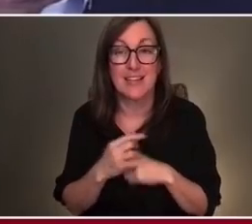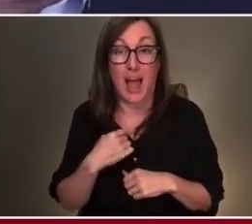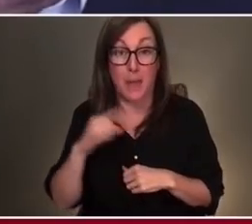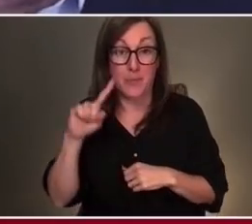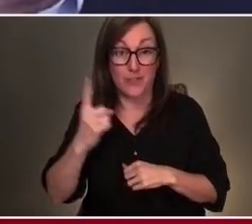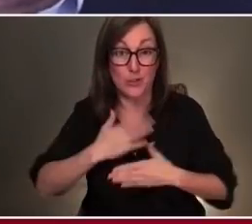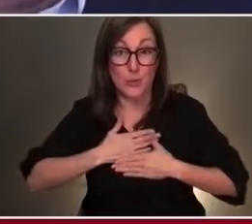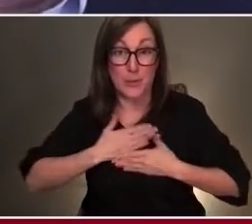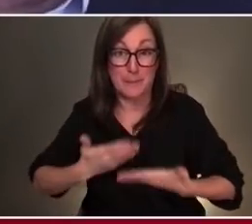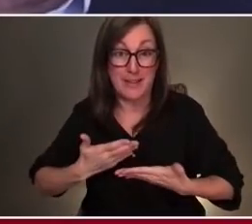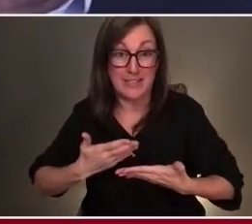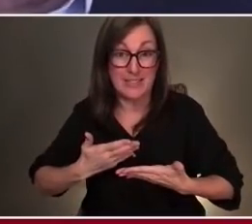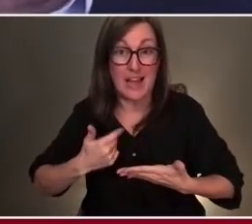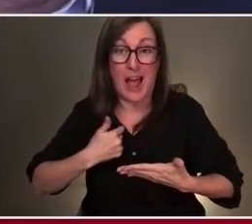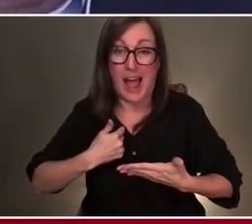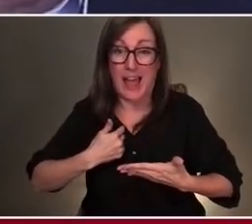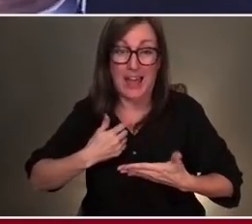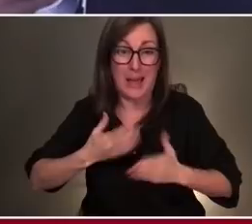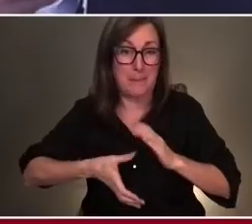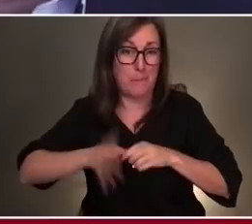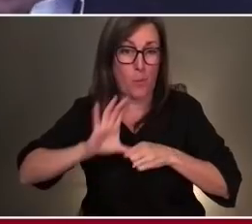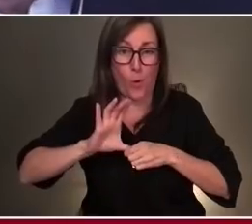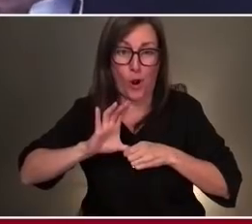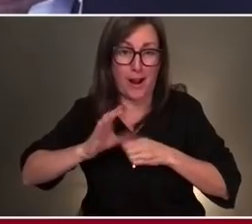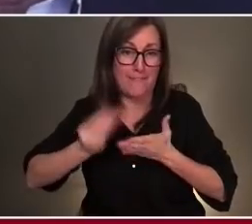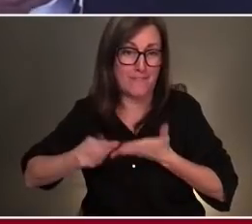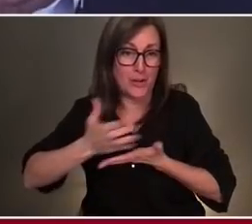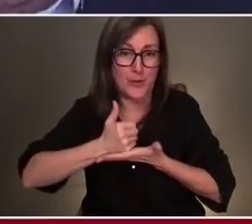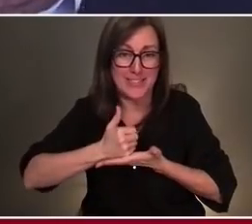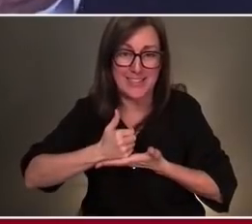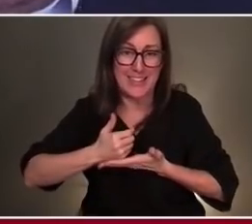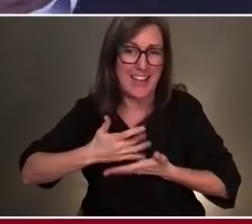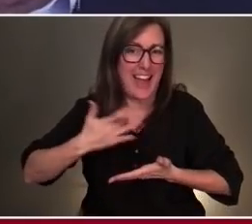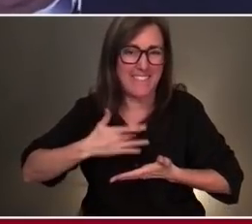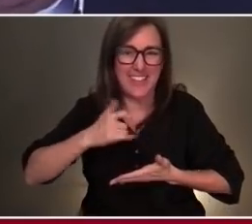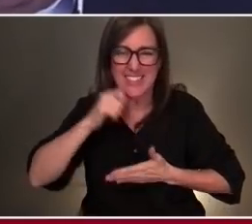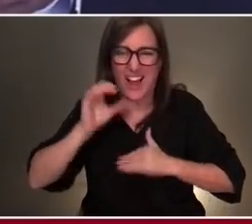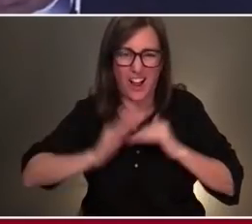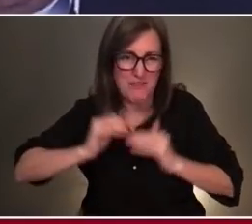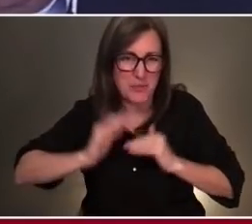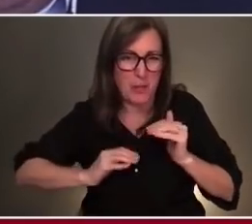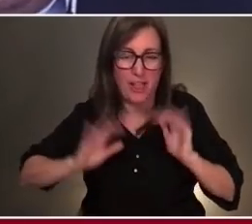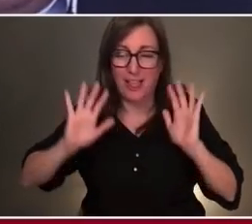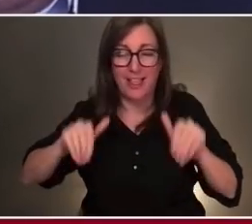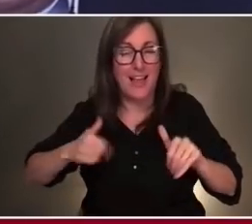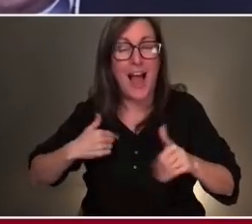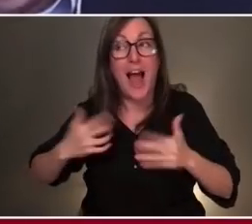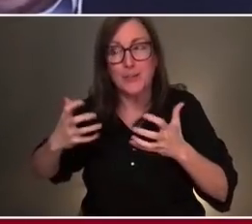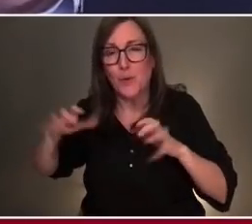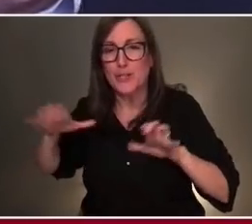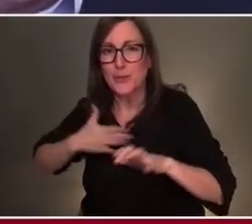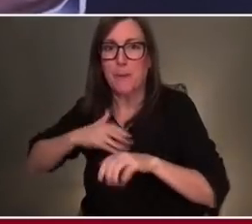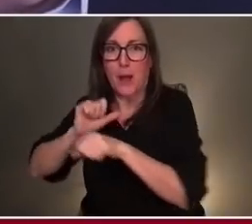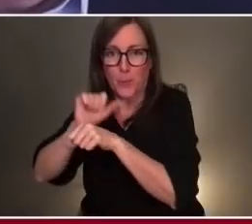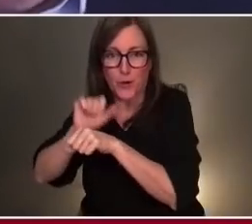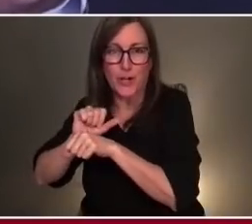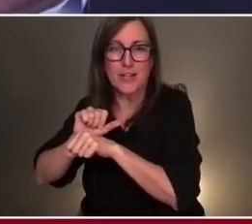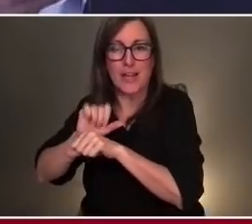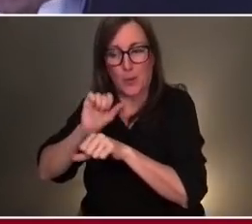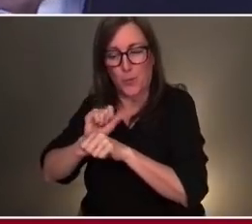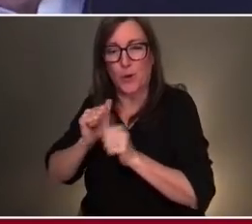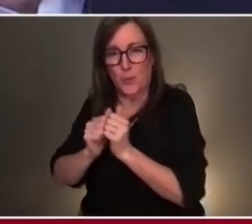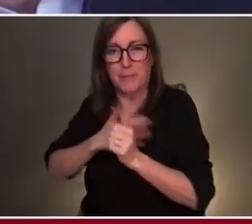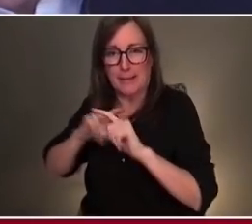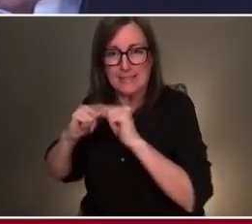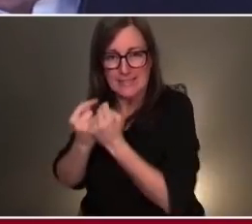am very, very poor at fundraising because I find that very uncomfortable. I just want to do my work and the work of the group. I will be